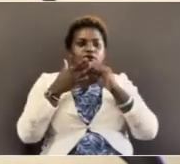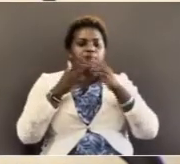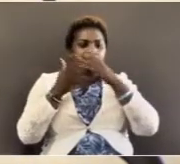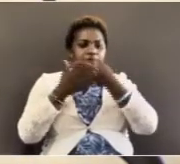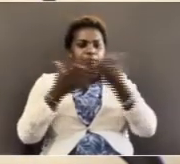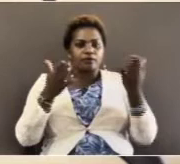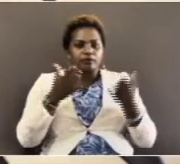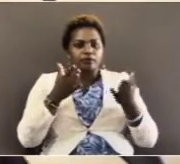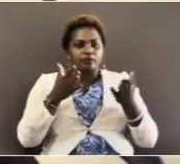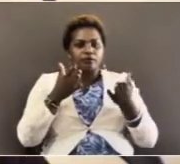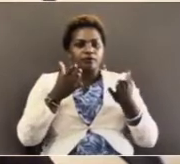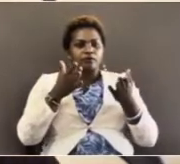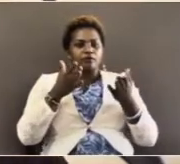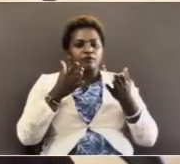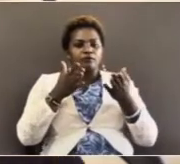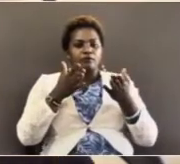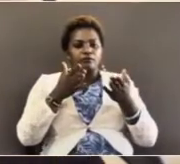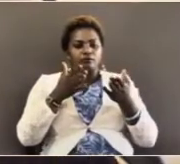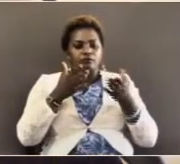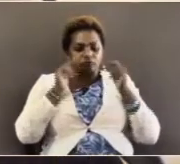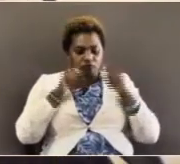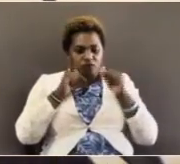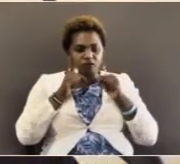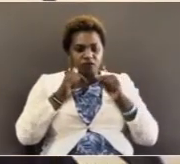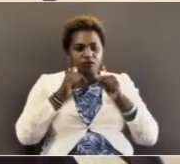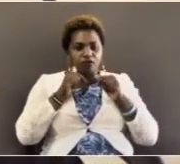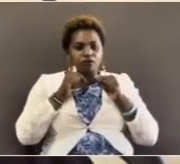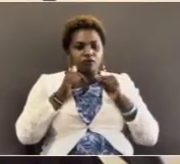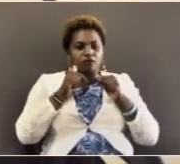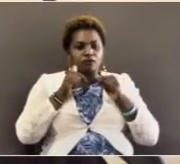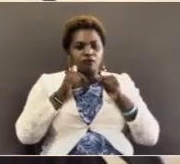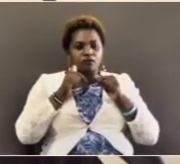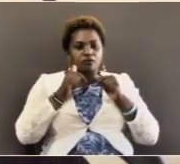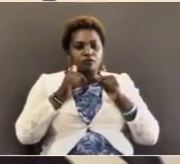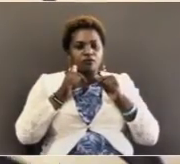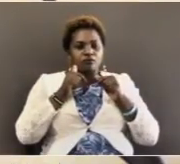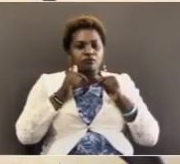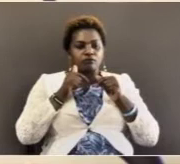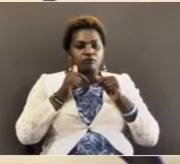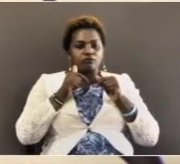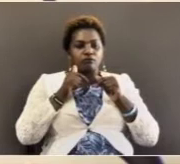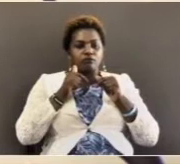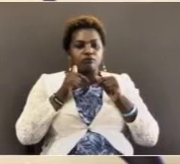with you today so